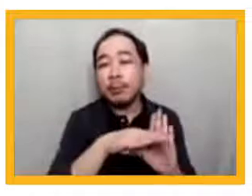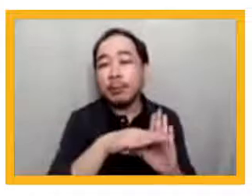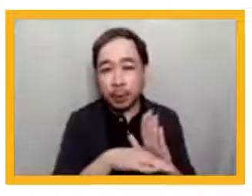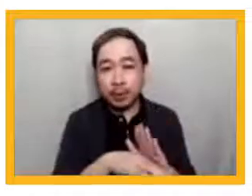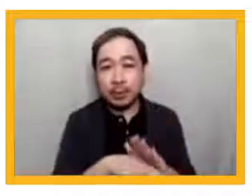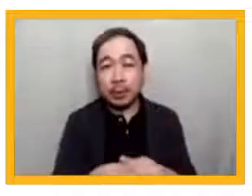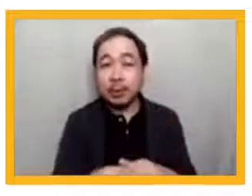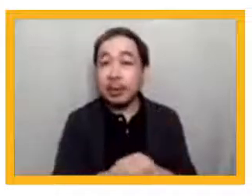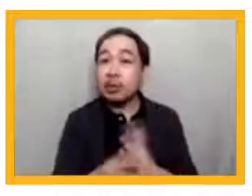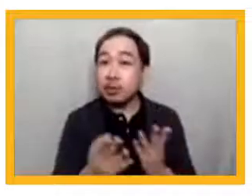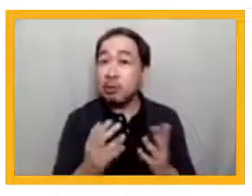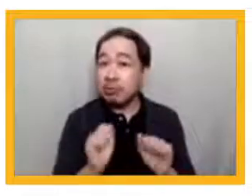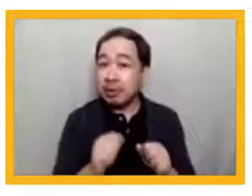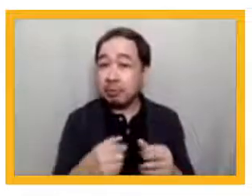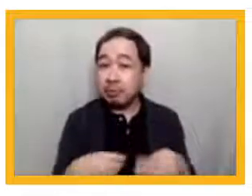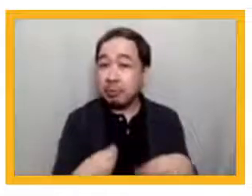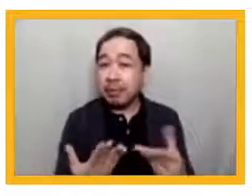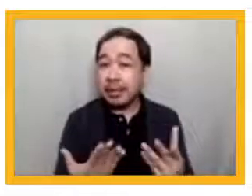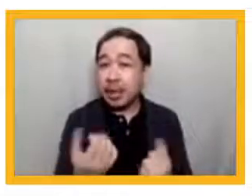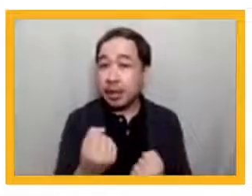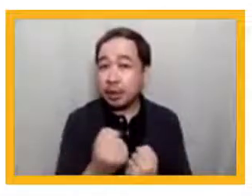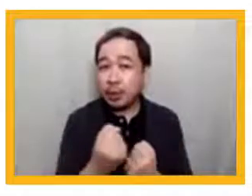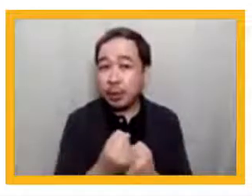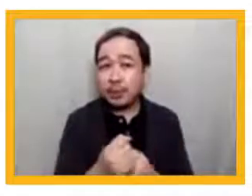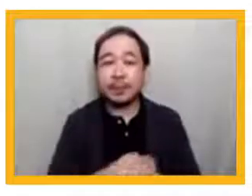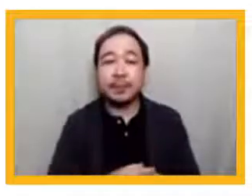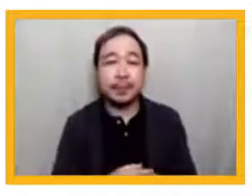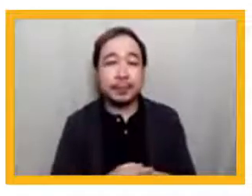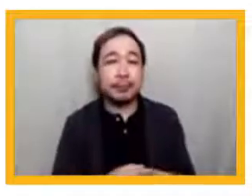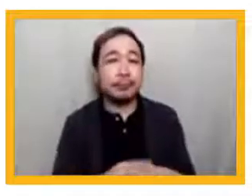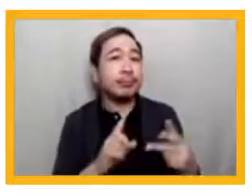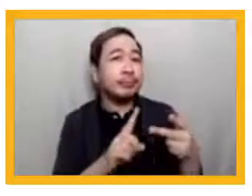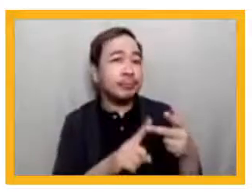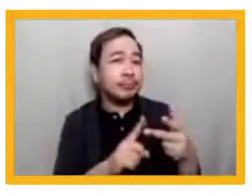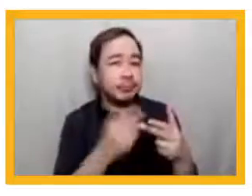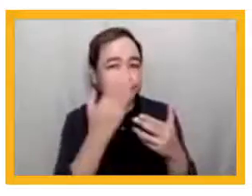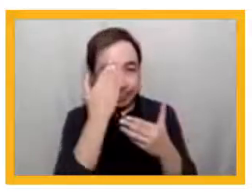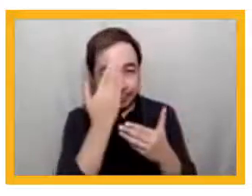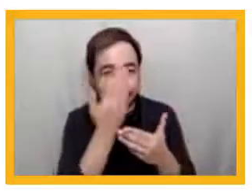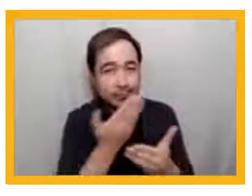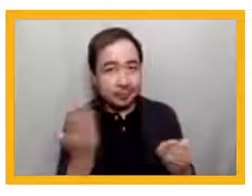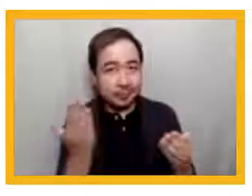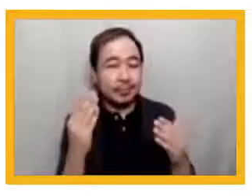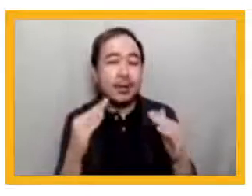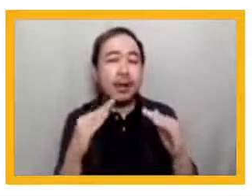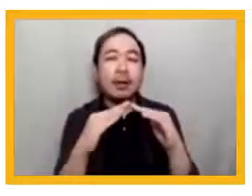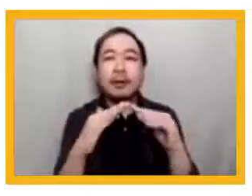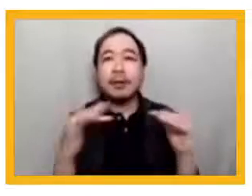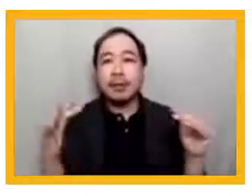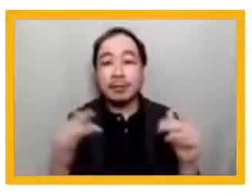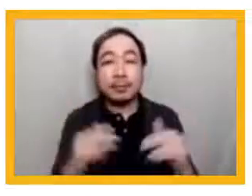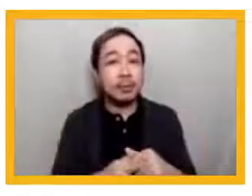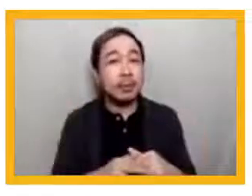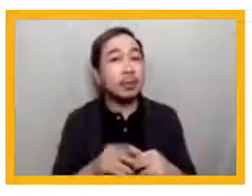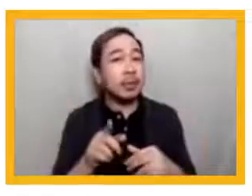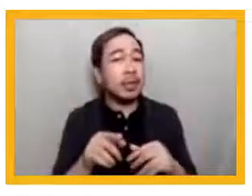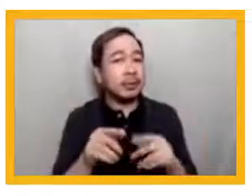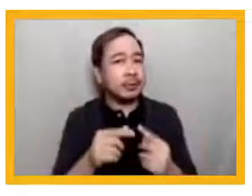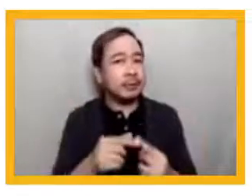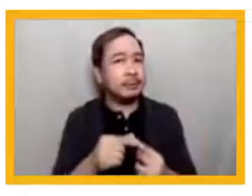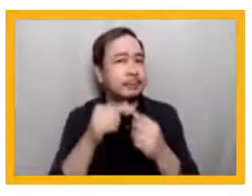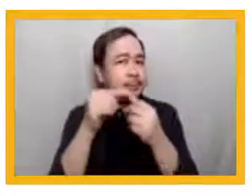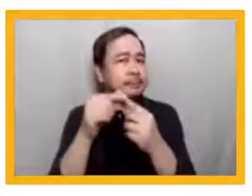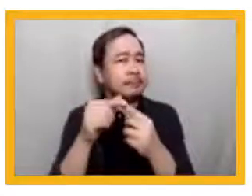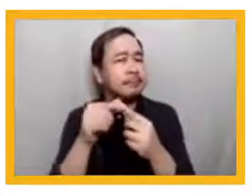reinforcements. Recognizing diversity. Recognizing diversity is an especially important part